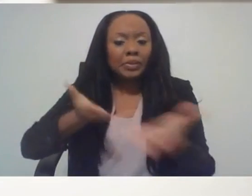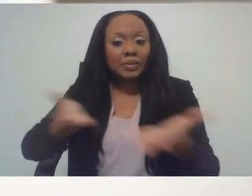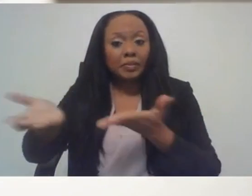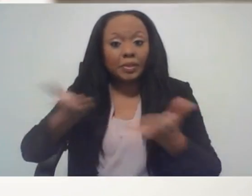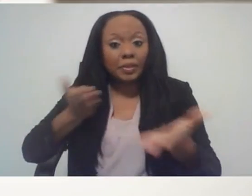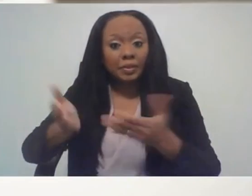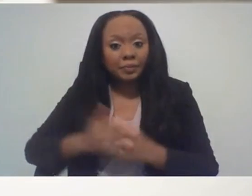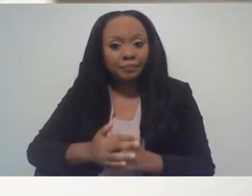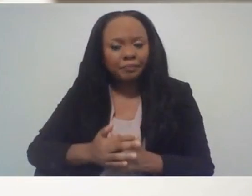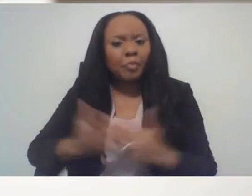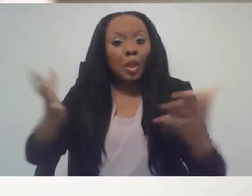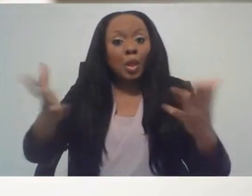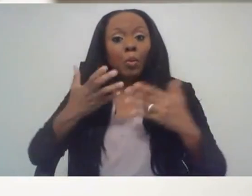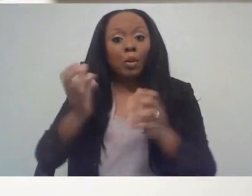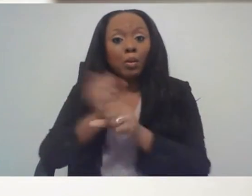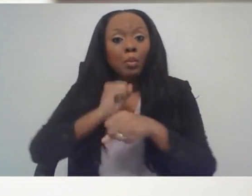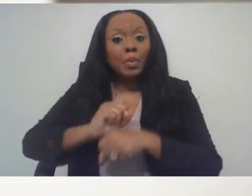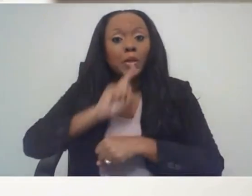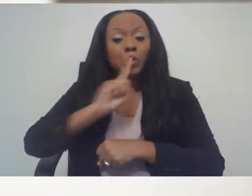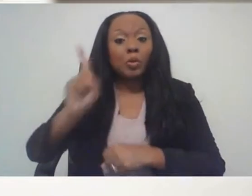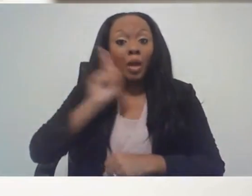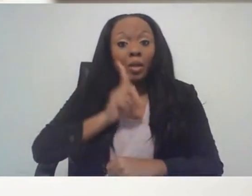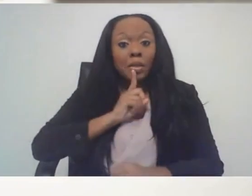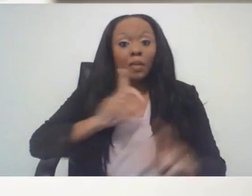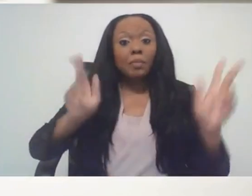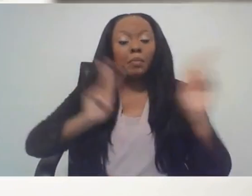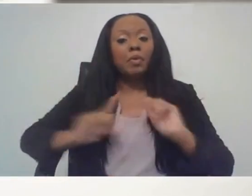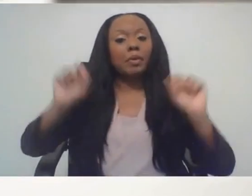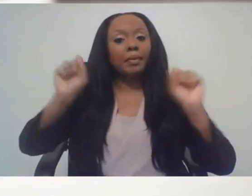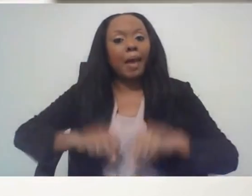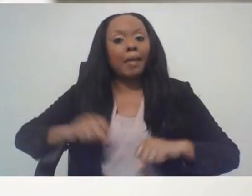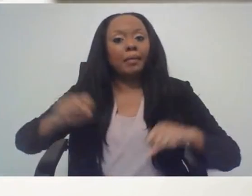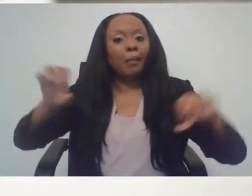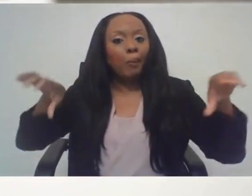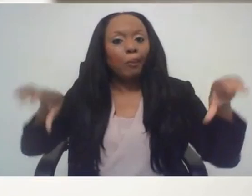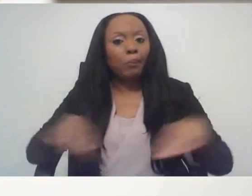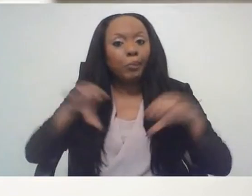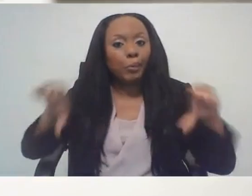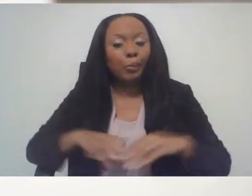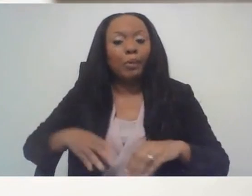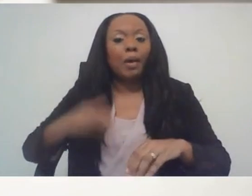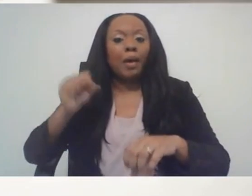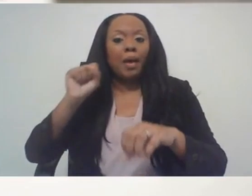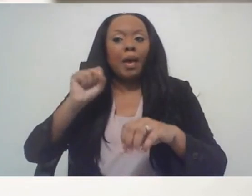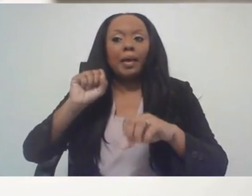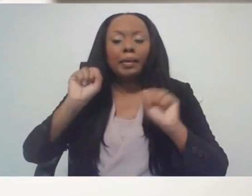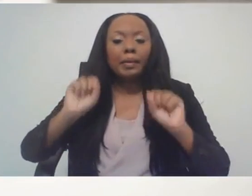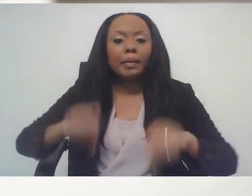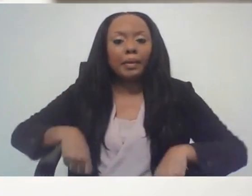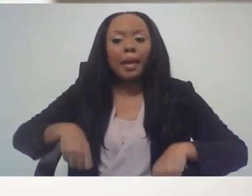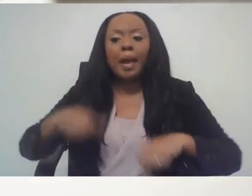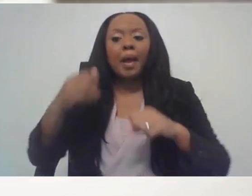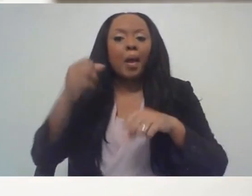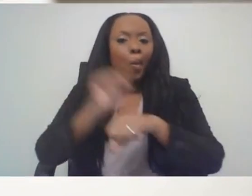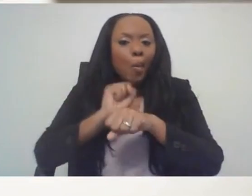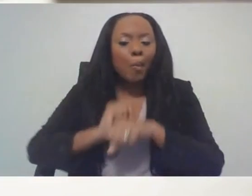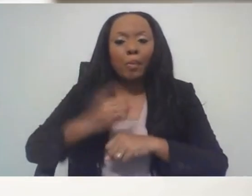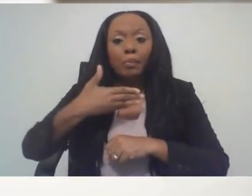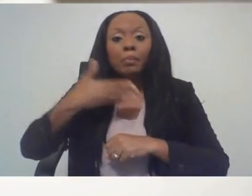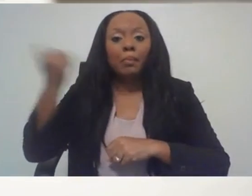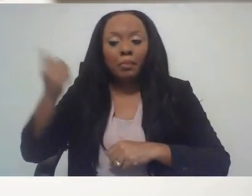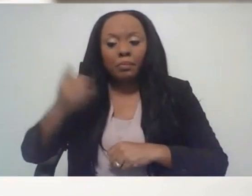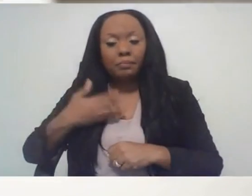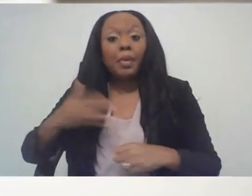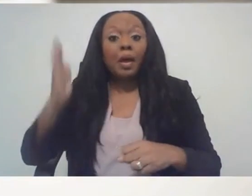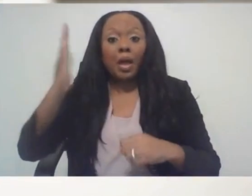that persons with this sensory impairment are able to function effectively. So the major components of this service I will list now